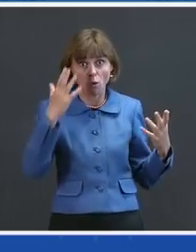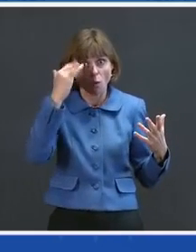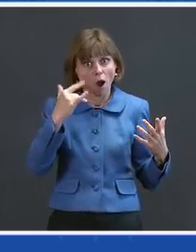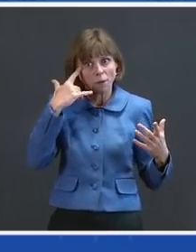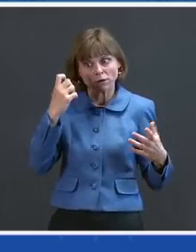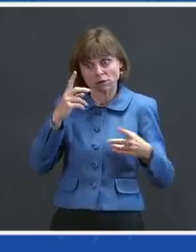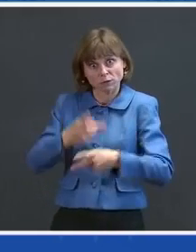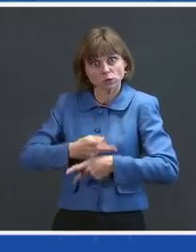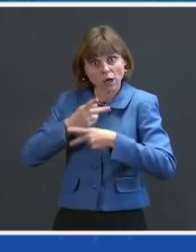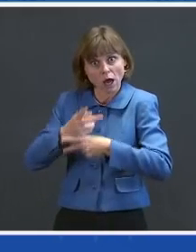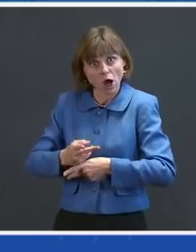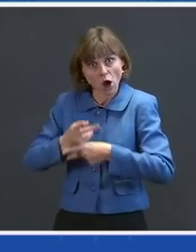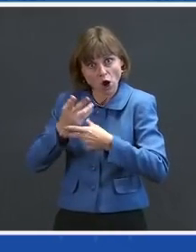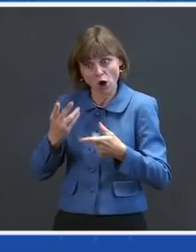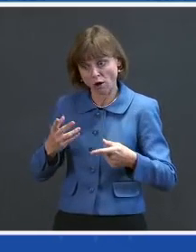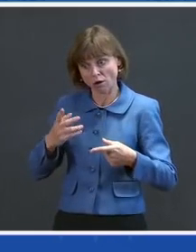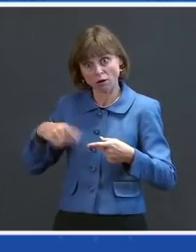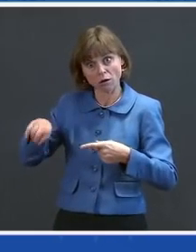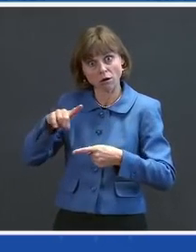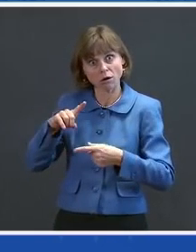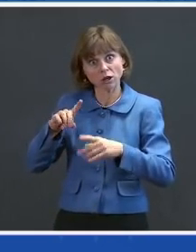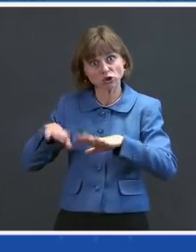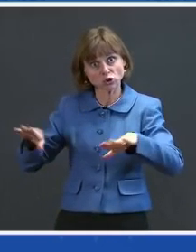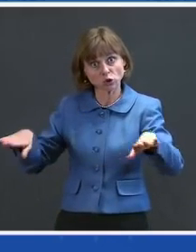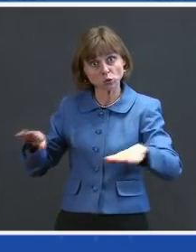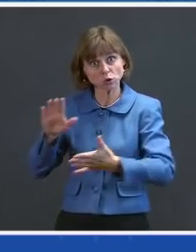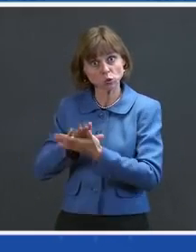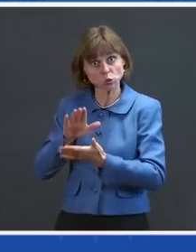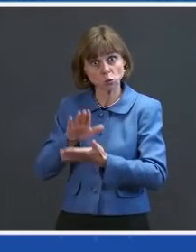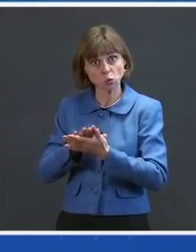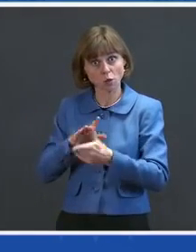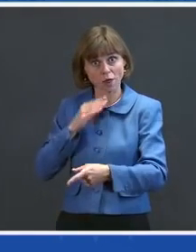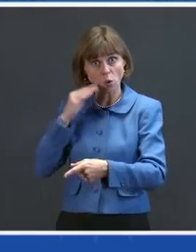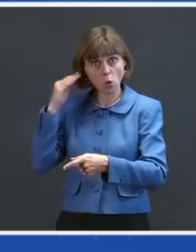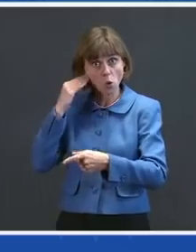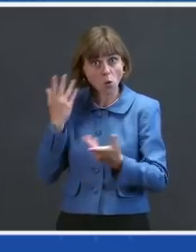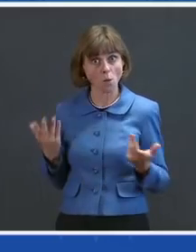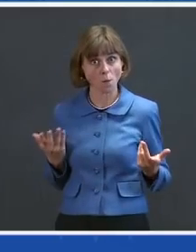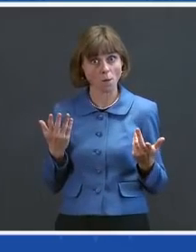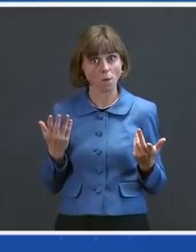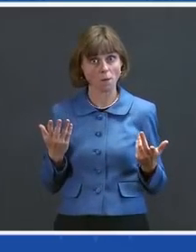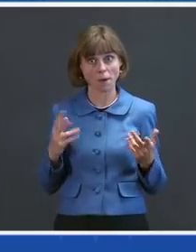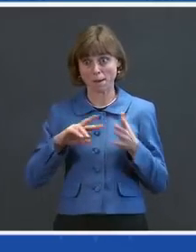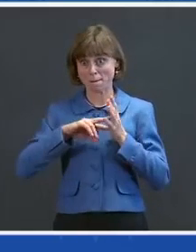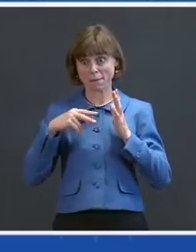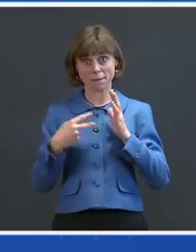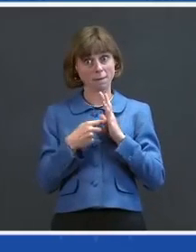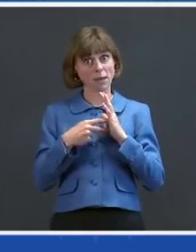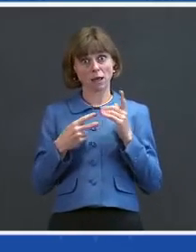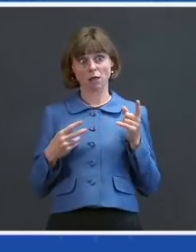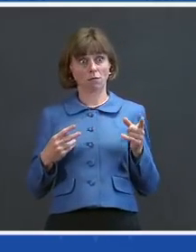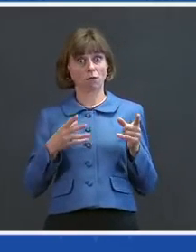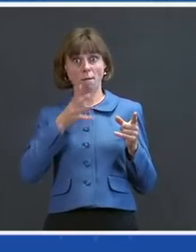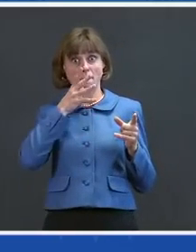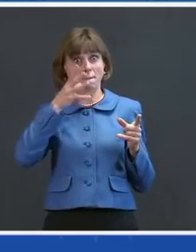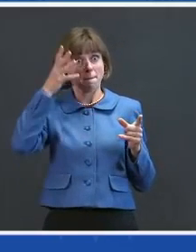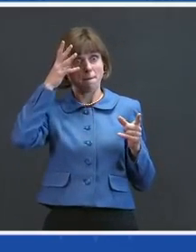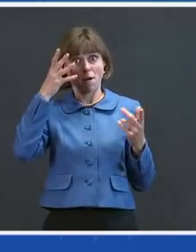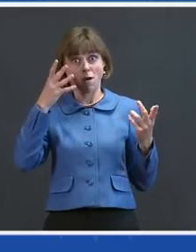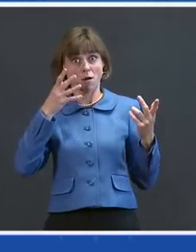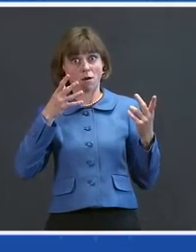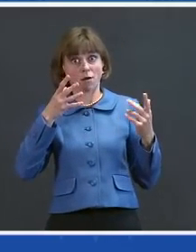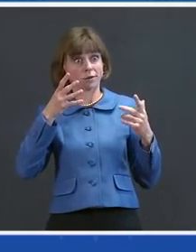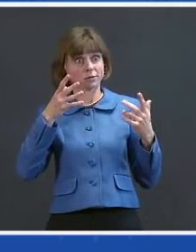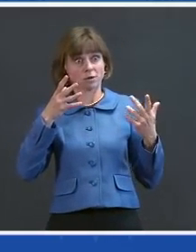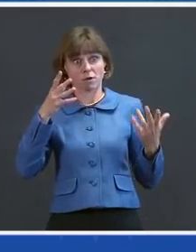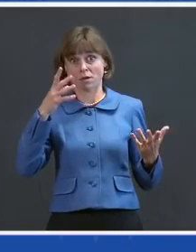manage the school experience for their children at home, hindering their own opportunities for and further undermining the health of